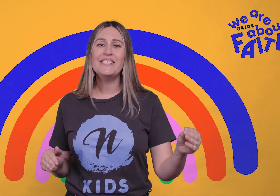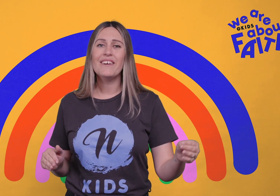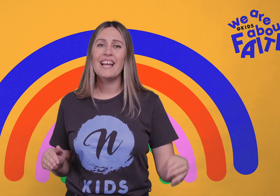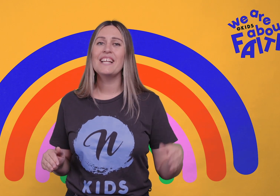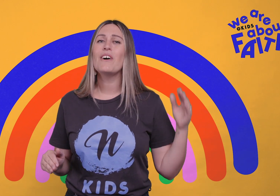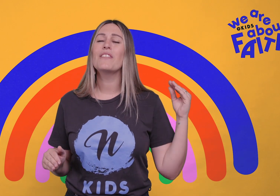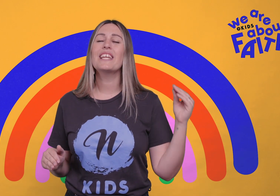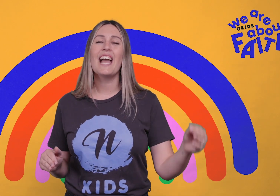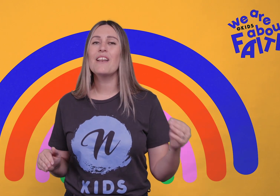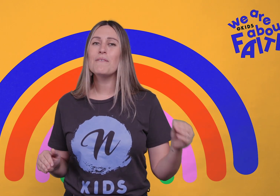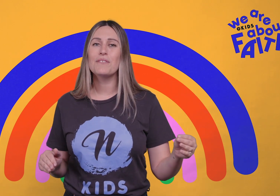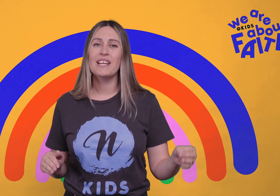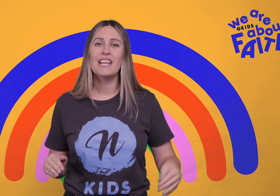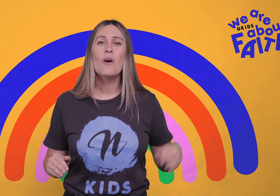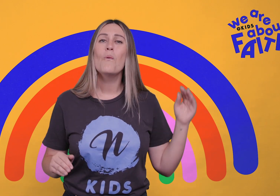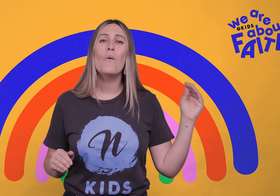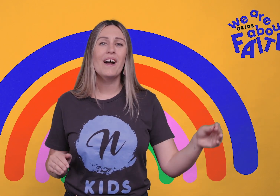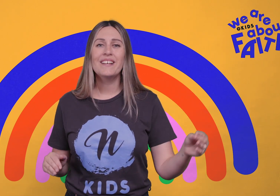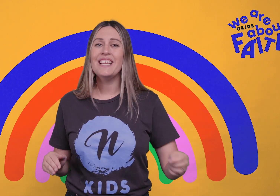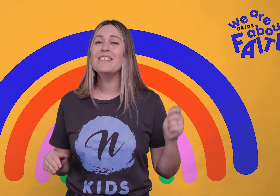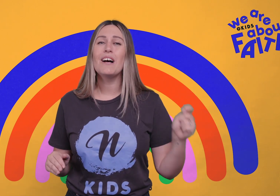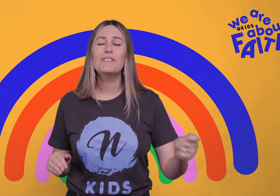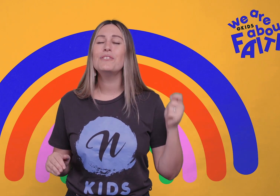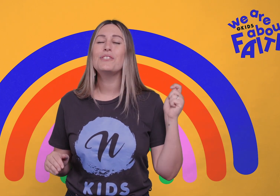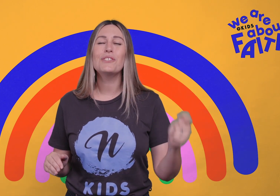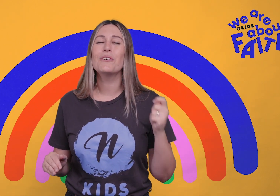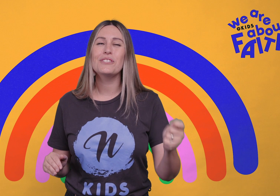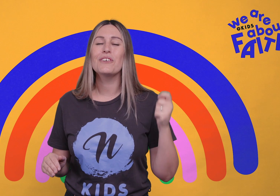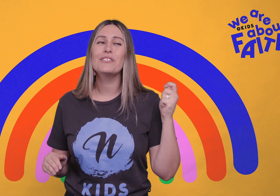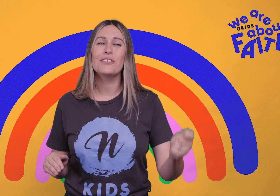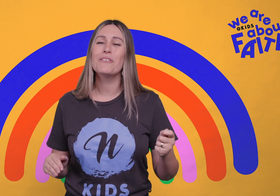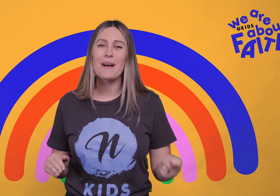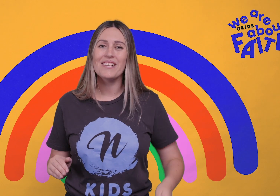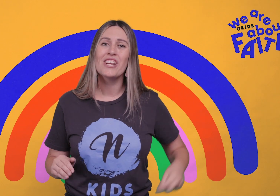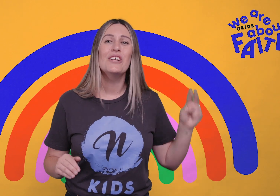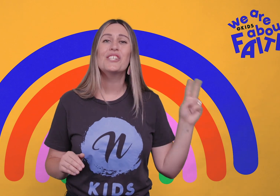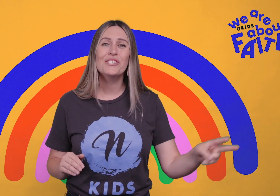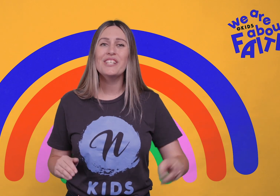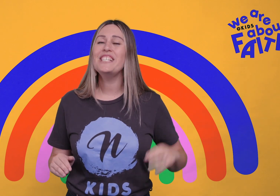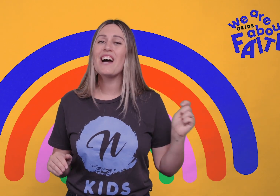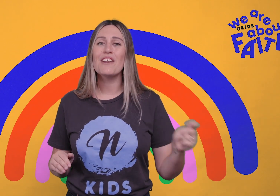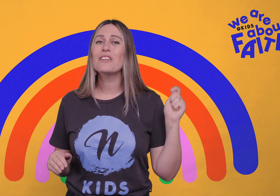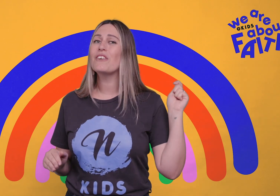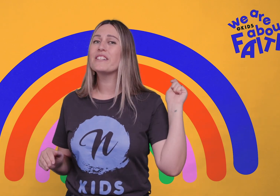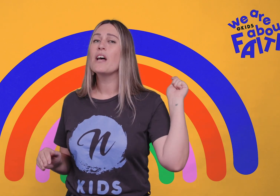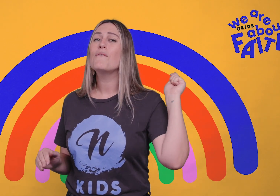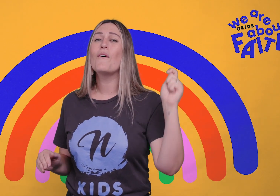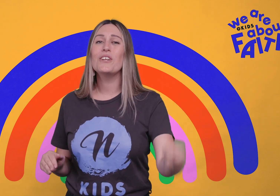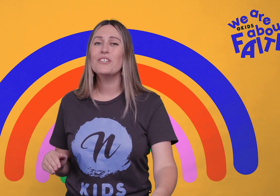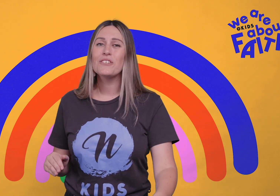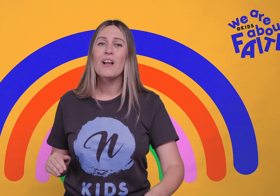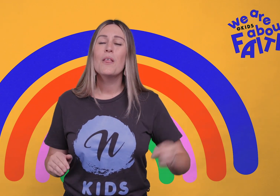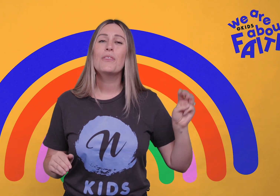Raise your hand on the count of three. One, he loves you so, so, so much. Two, he died on the cross